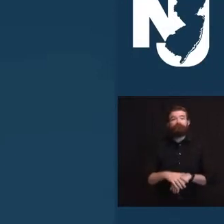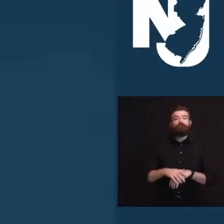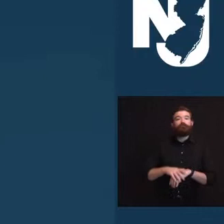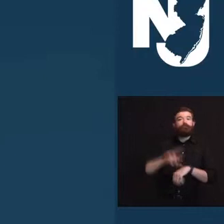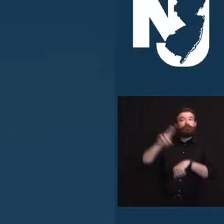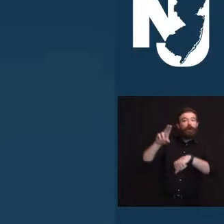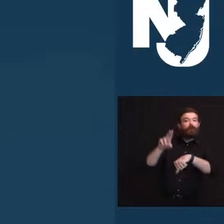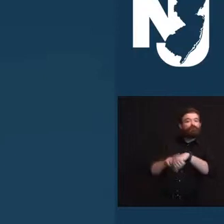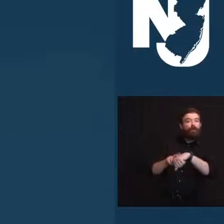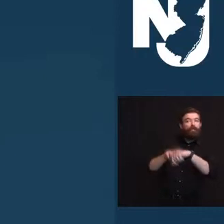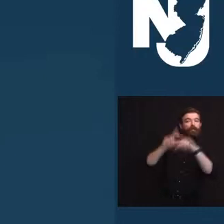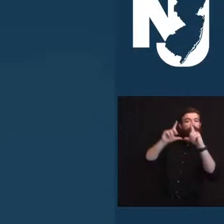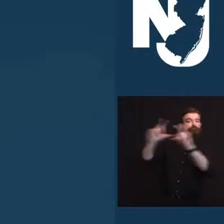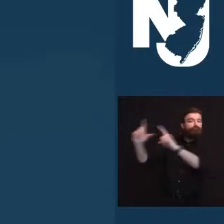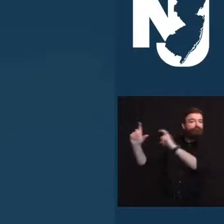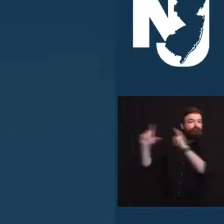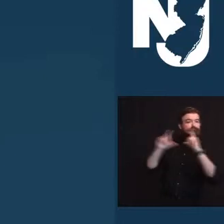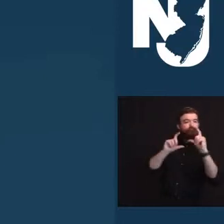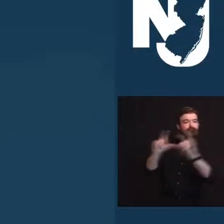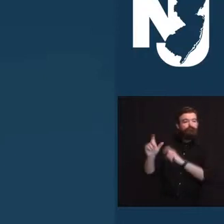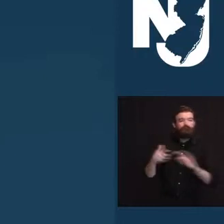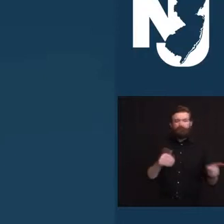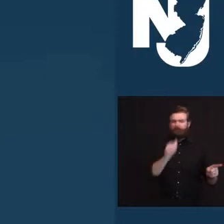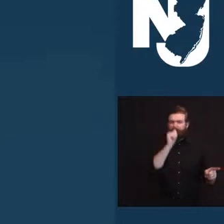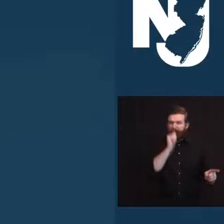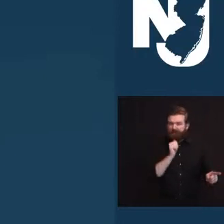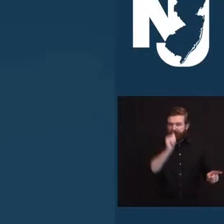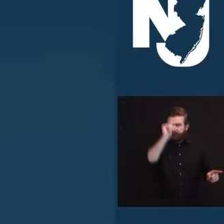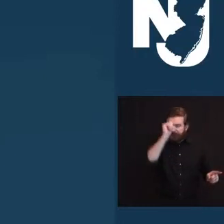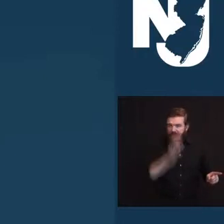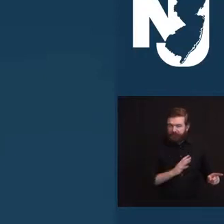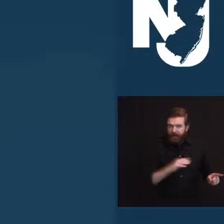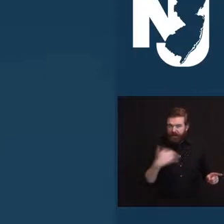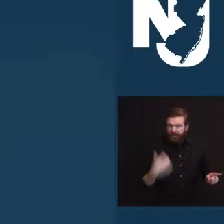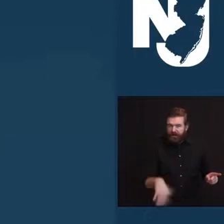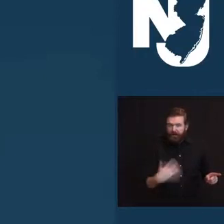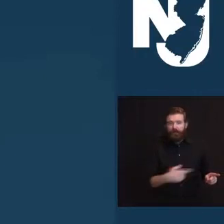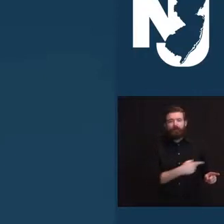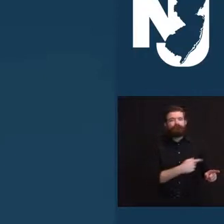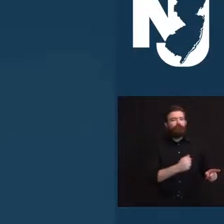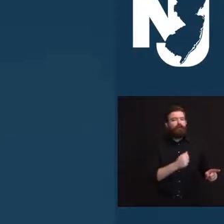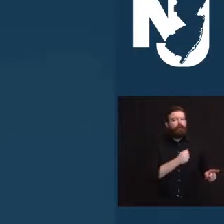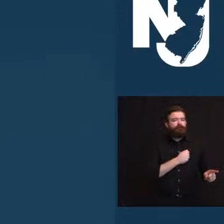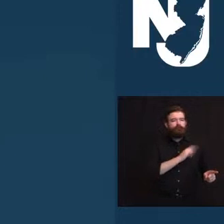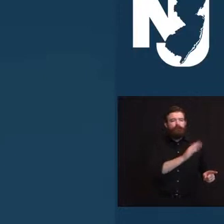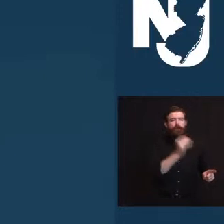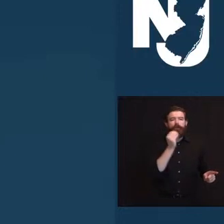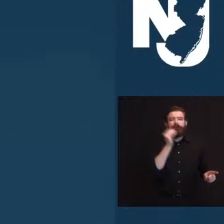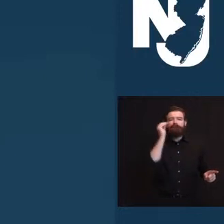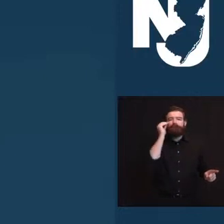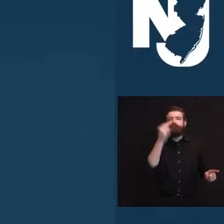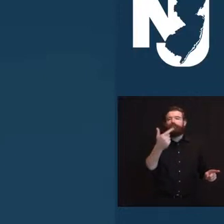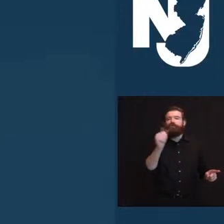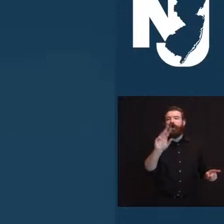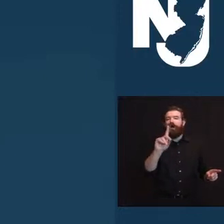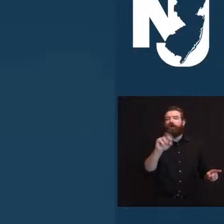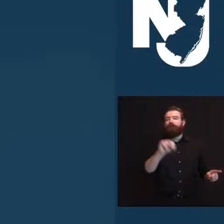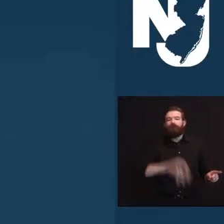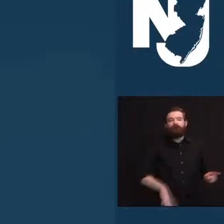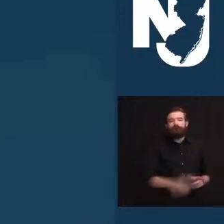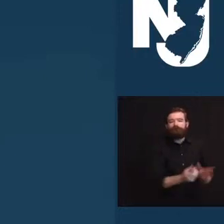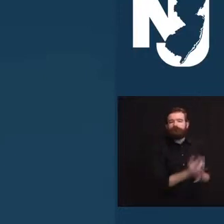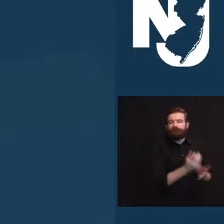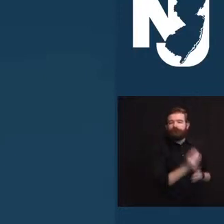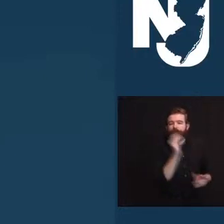required patience. He also spent countless hours in his garden growing flowers and trying to find new ways to grow the biggest